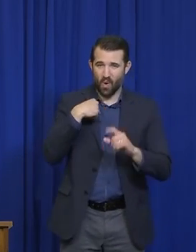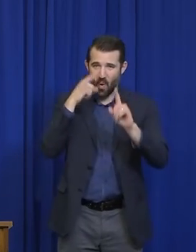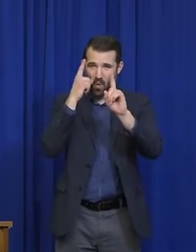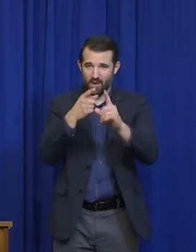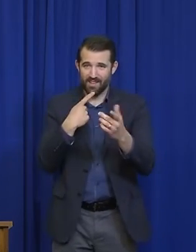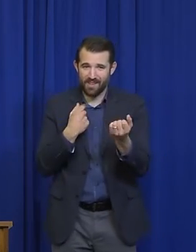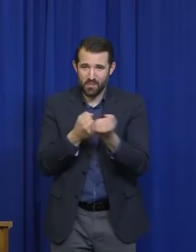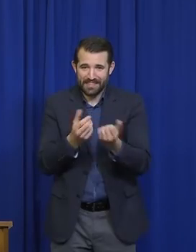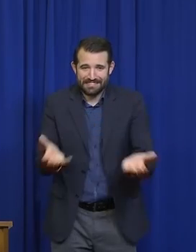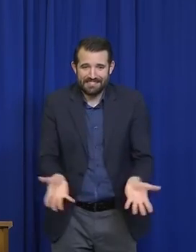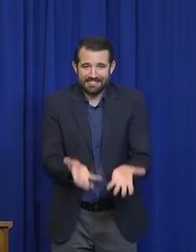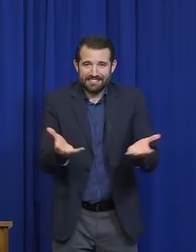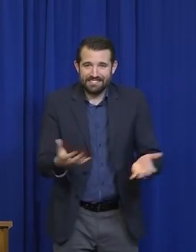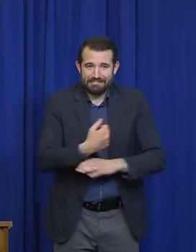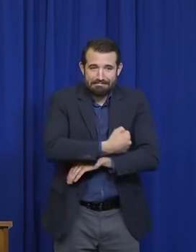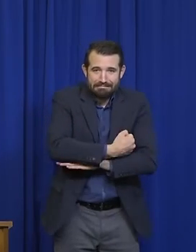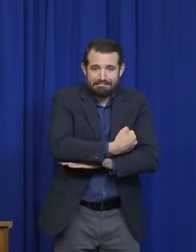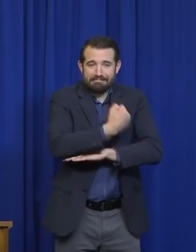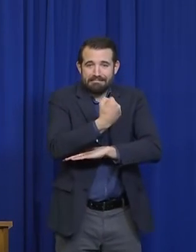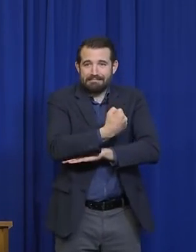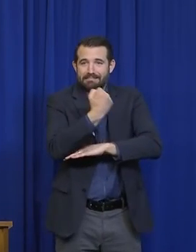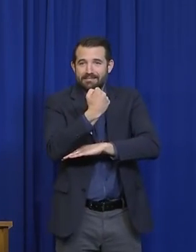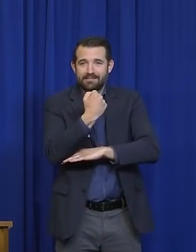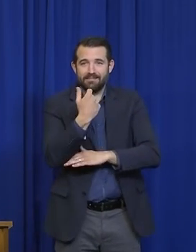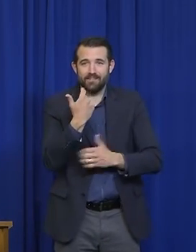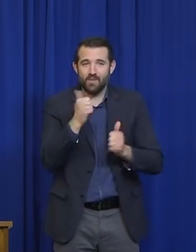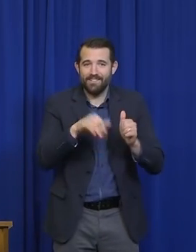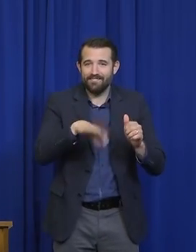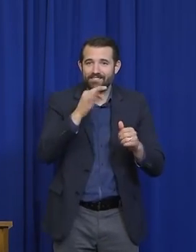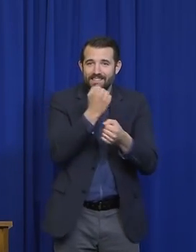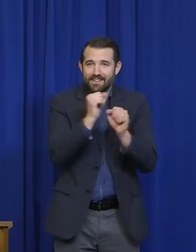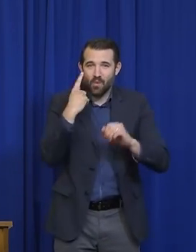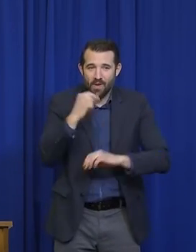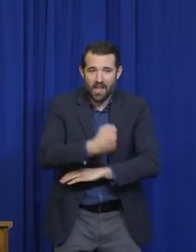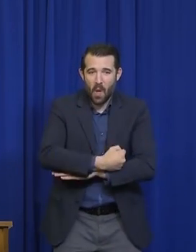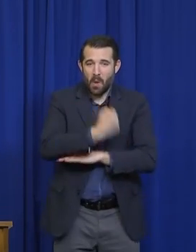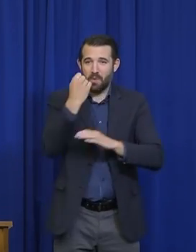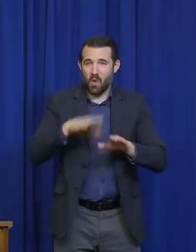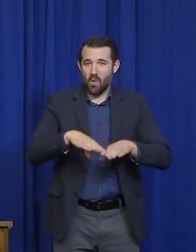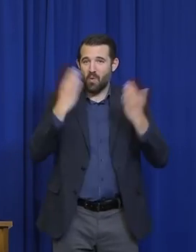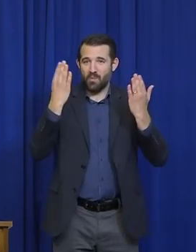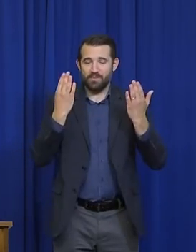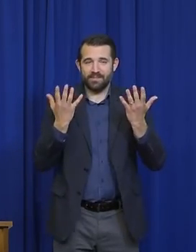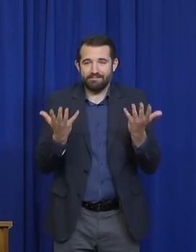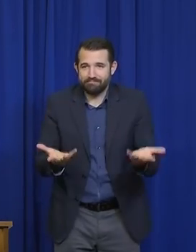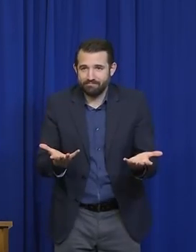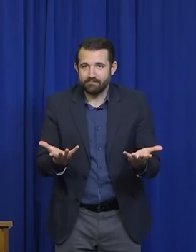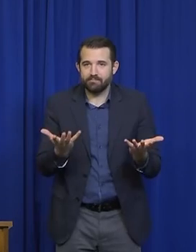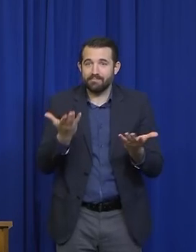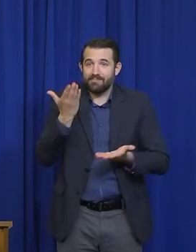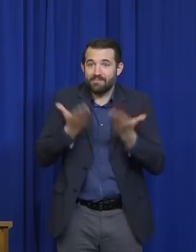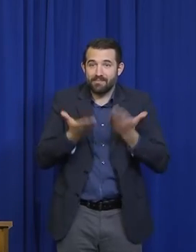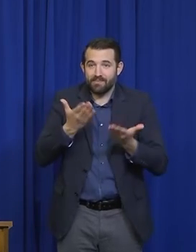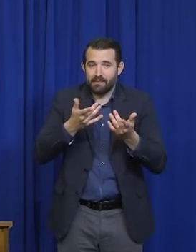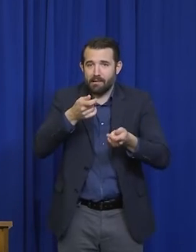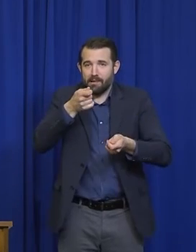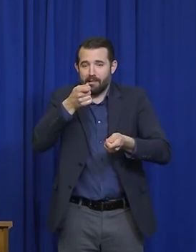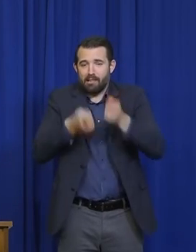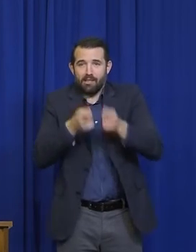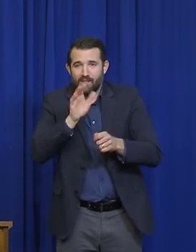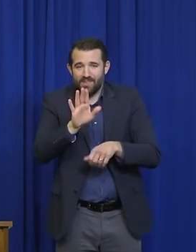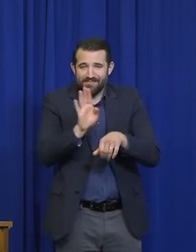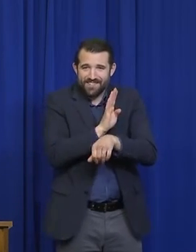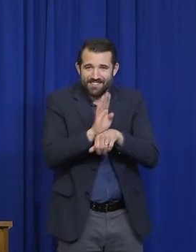as quickly as possible safe practices for businesses to start operating again, even if it's in a modified fashion, to help